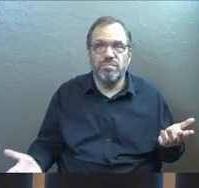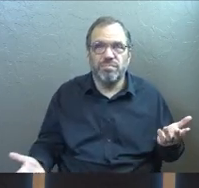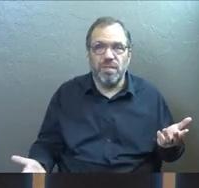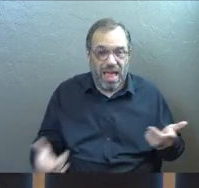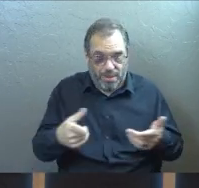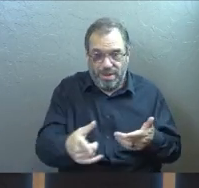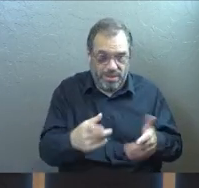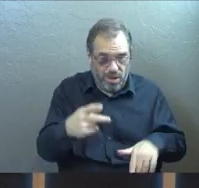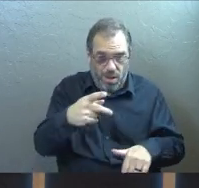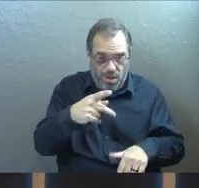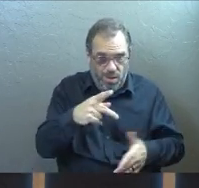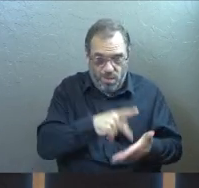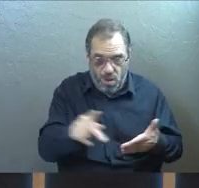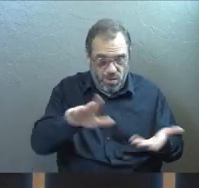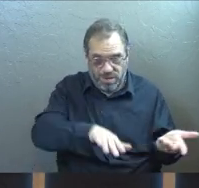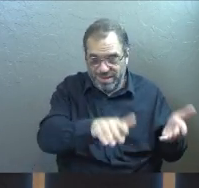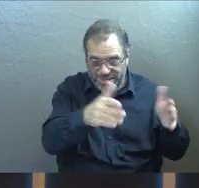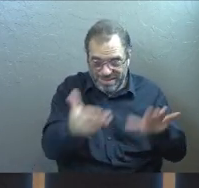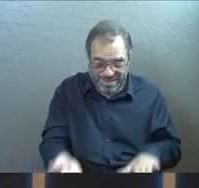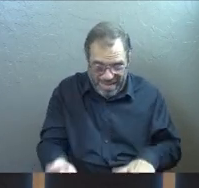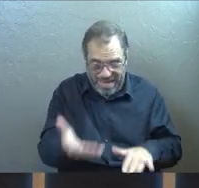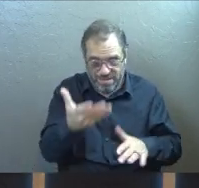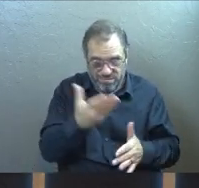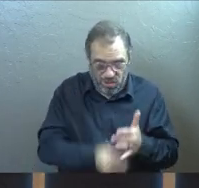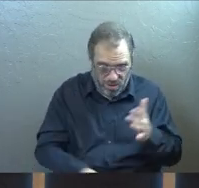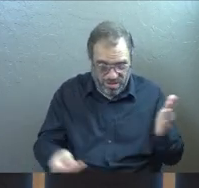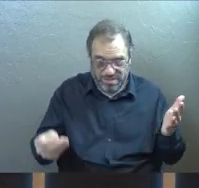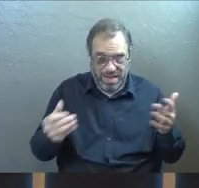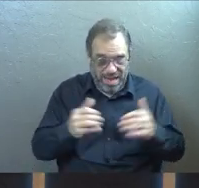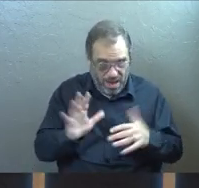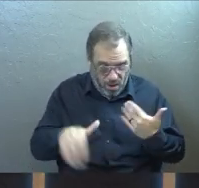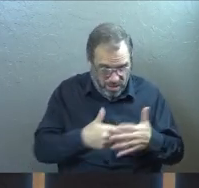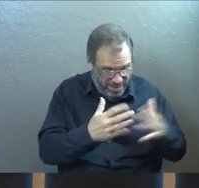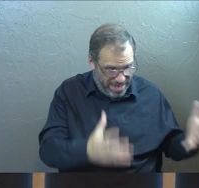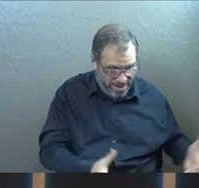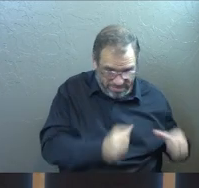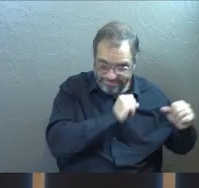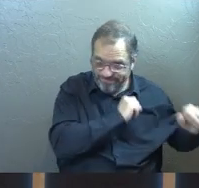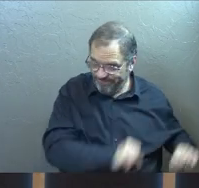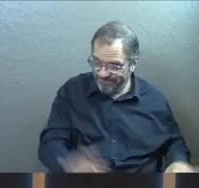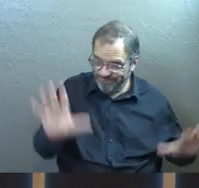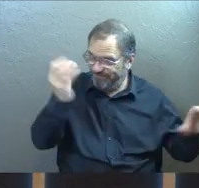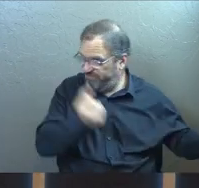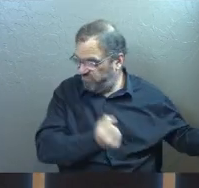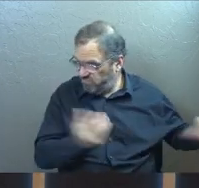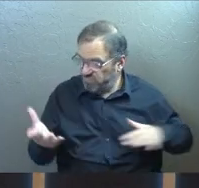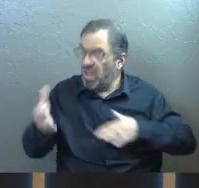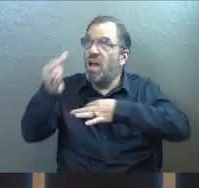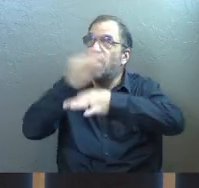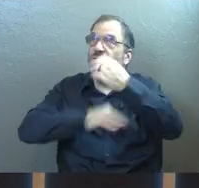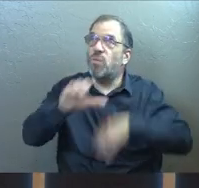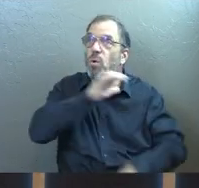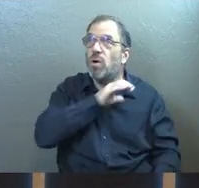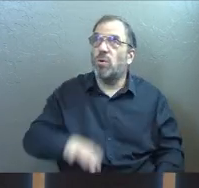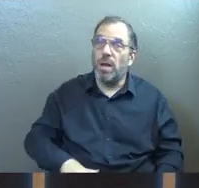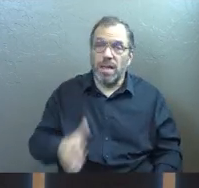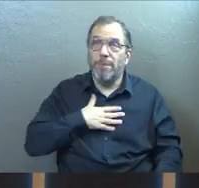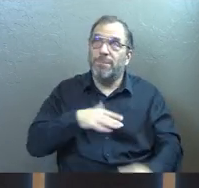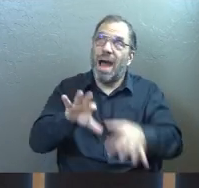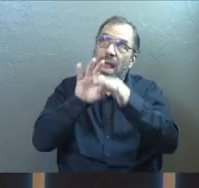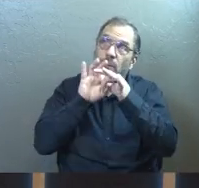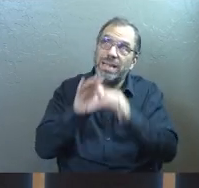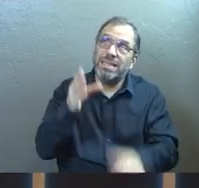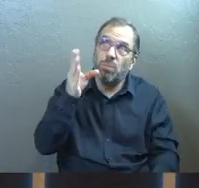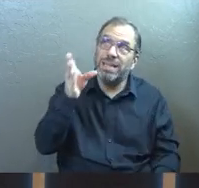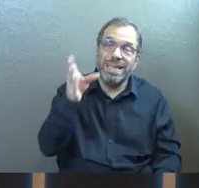This could be the end of him. He's like, I'm ready to give all of it up for the sake of Jesus Christ. My relationship